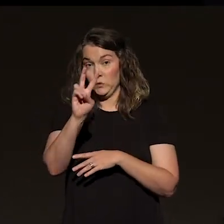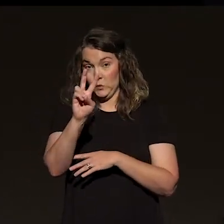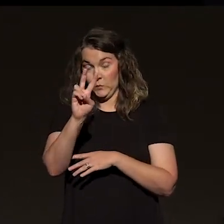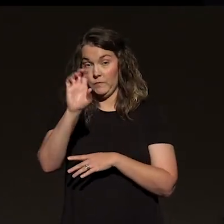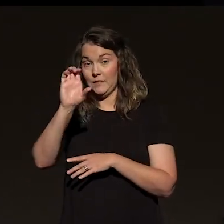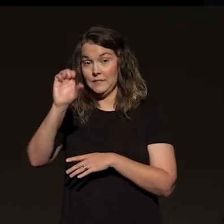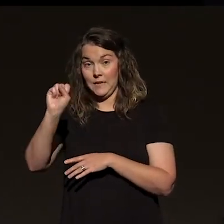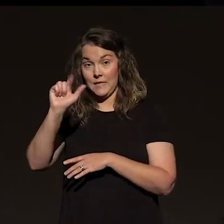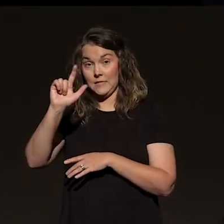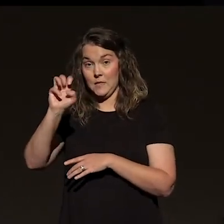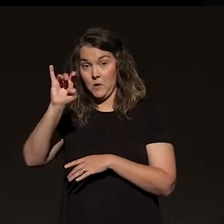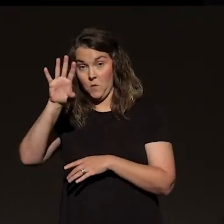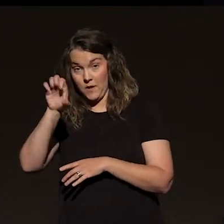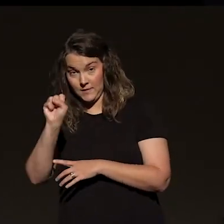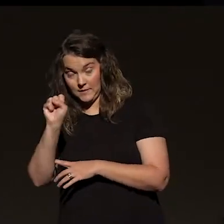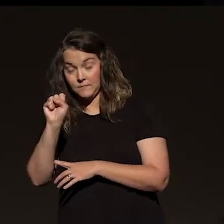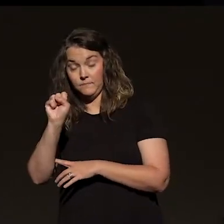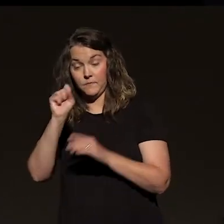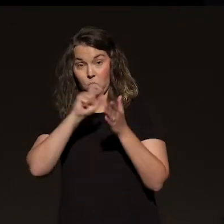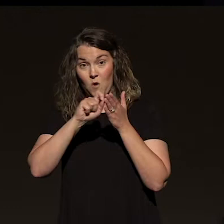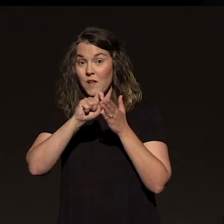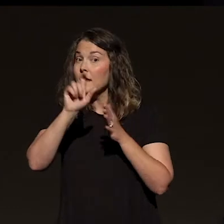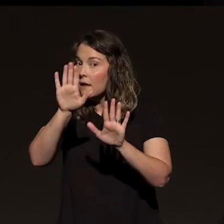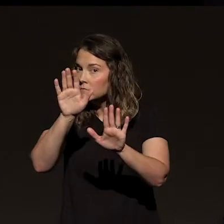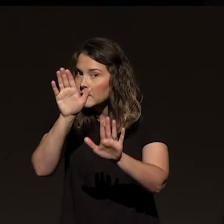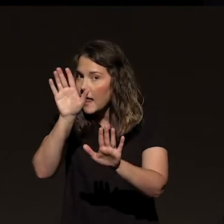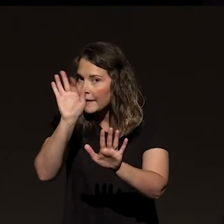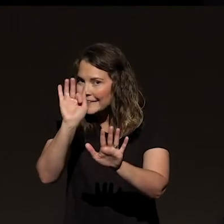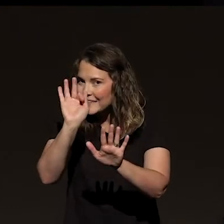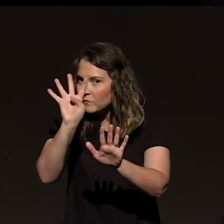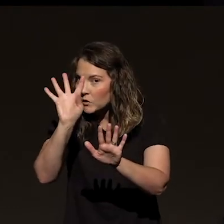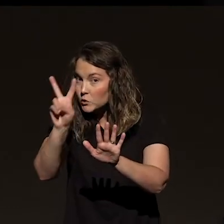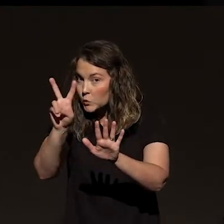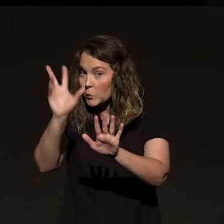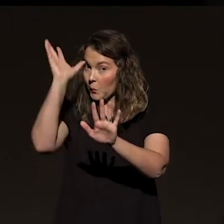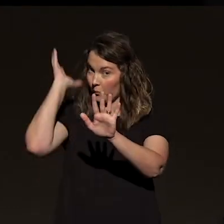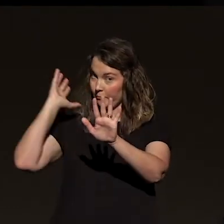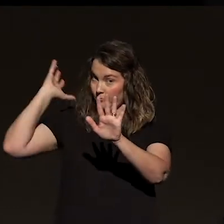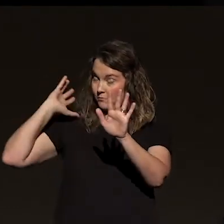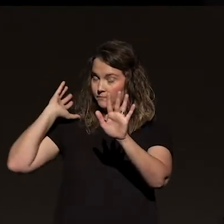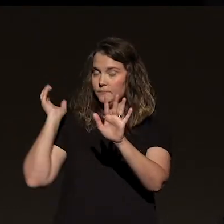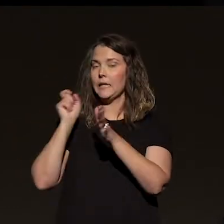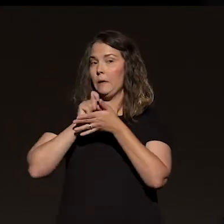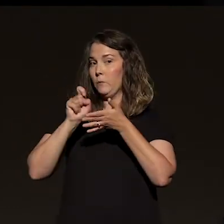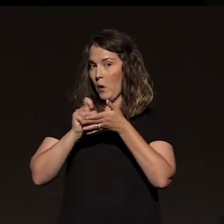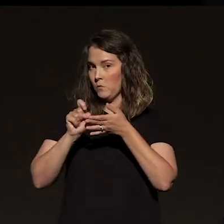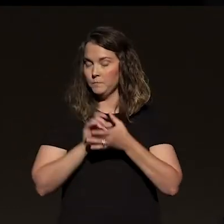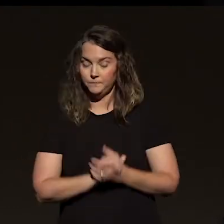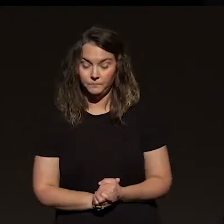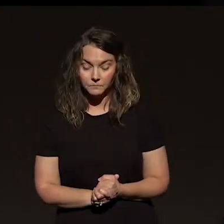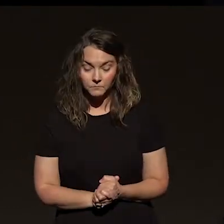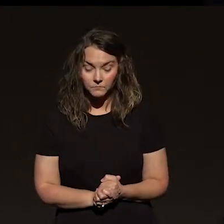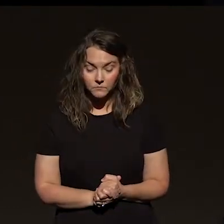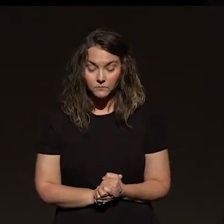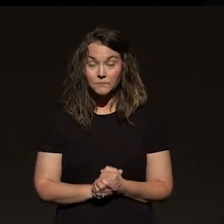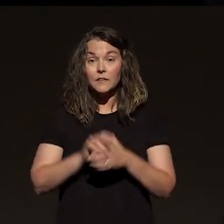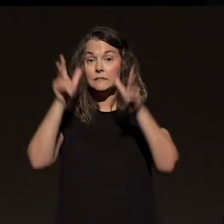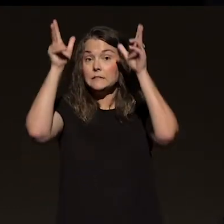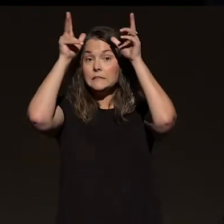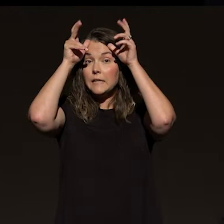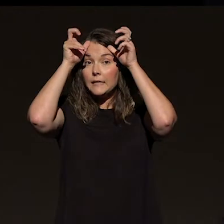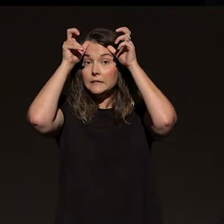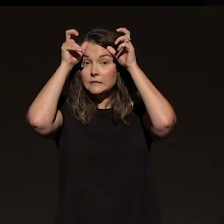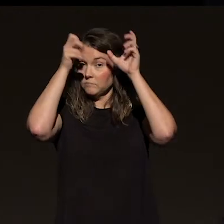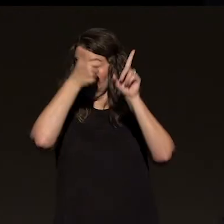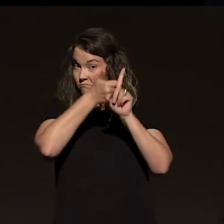C.S. Lewis wrote this. 1942. Come on, stay with me. In 1942, this is what he wrote. Satan says,